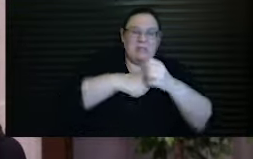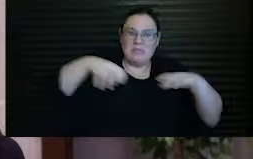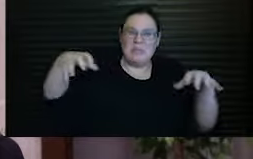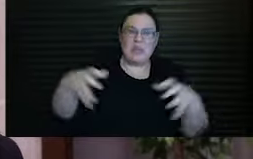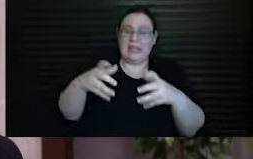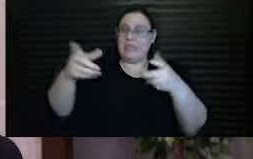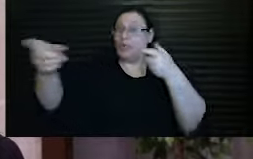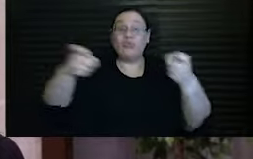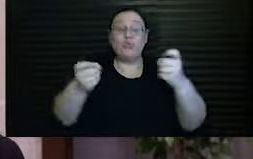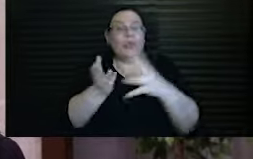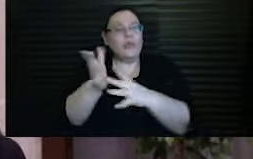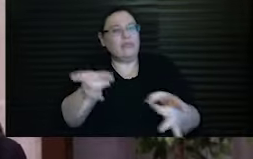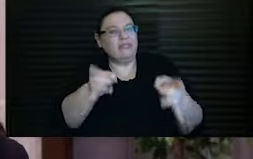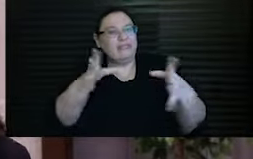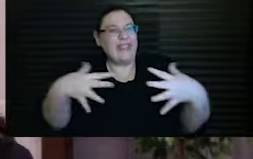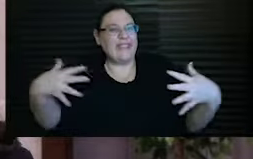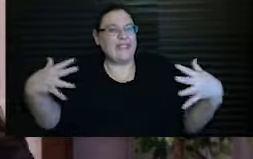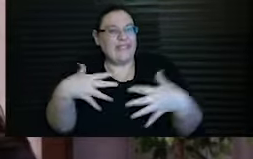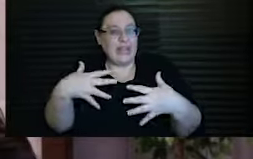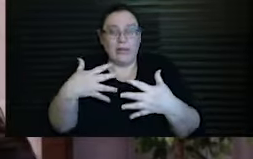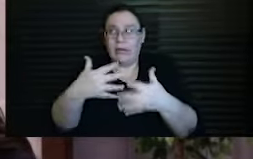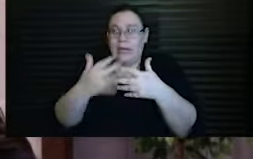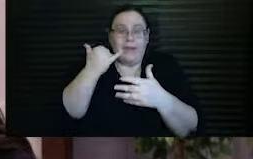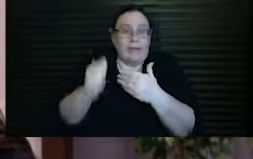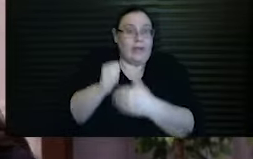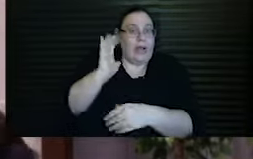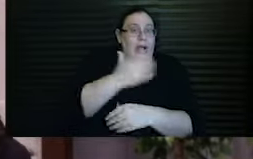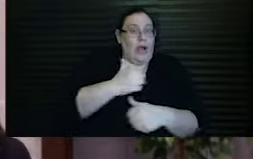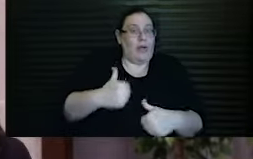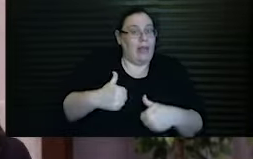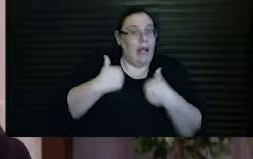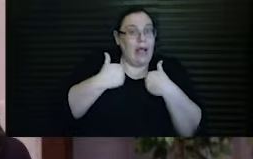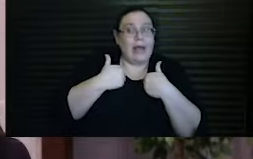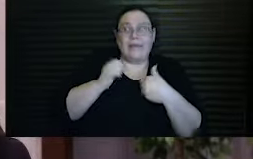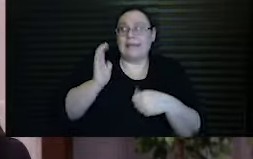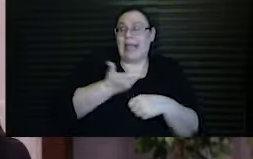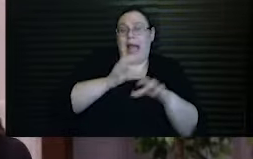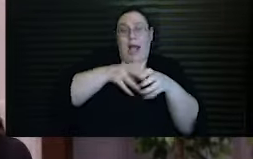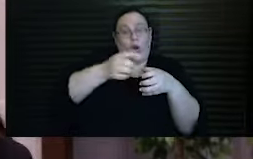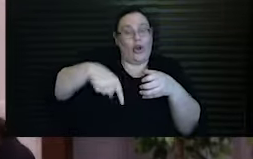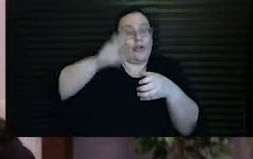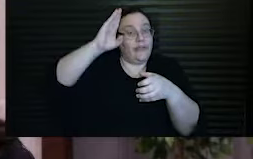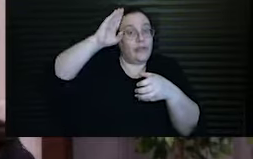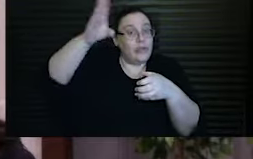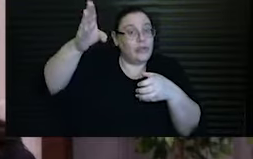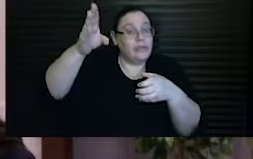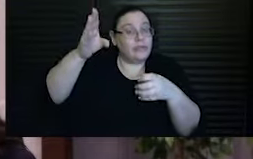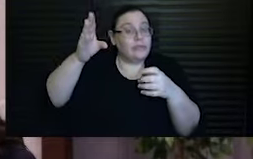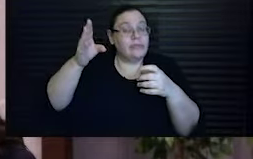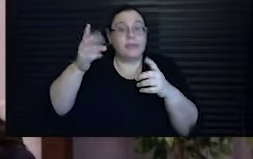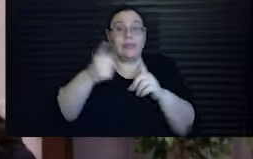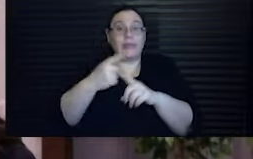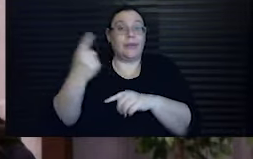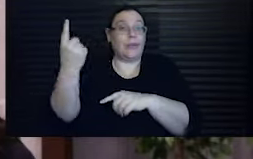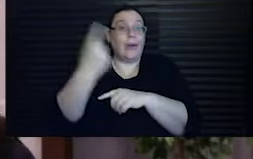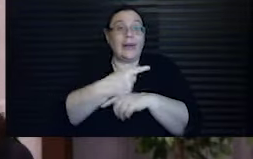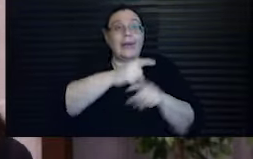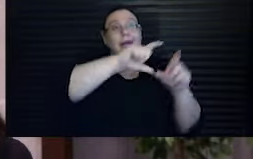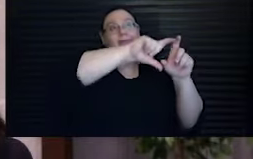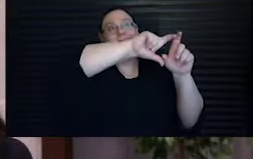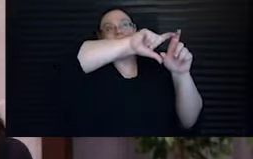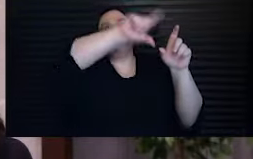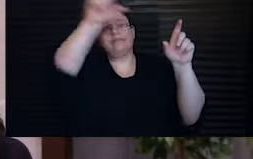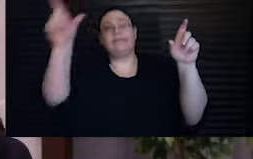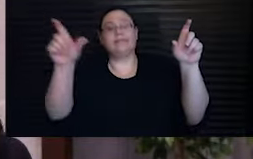and fear. Even when they threaten our lives and our collective future. Until one day, it's just too